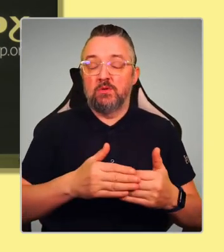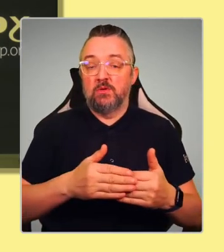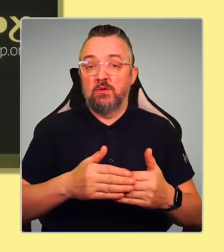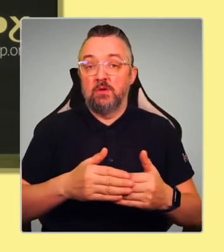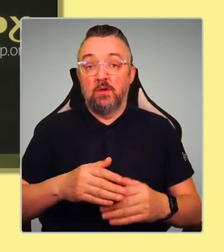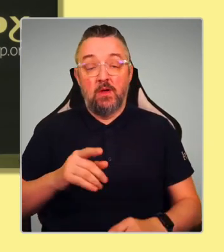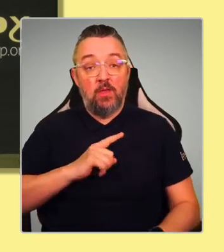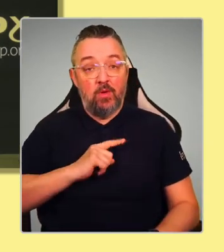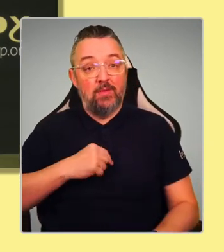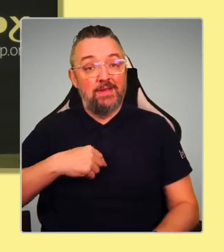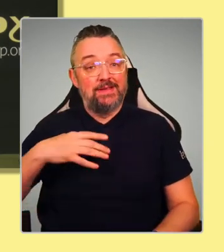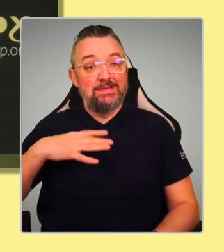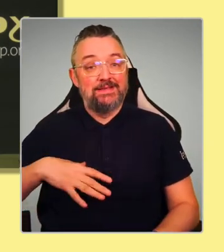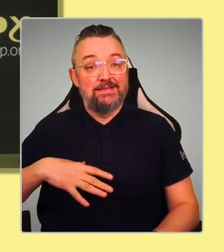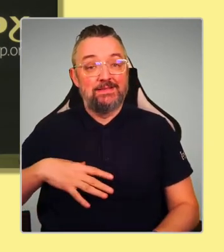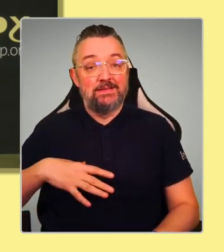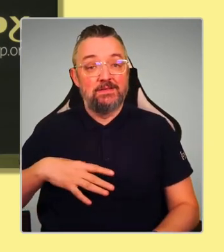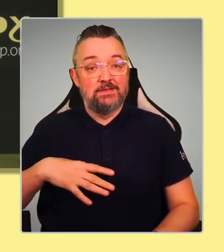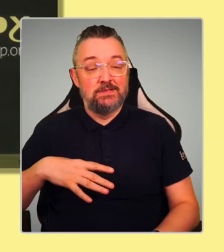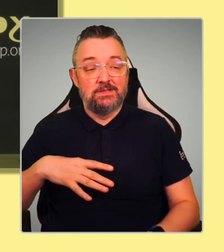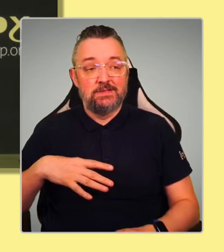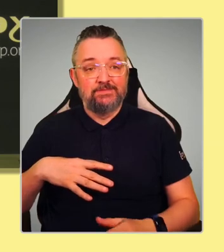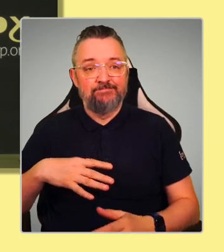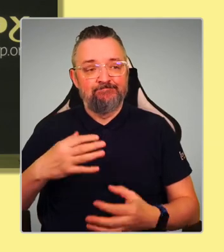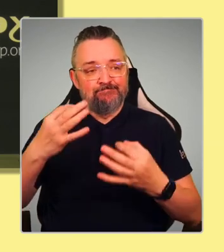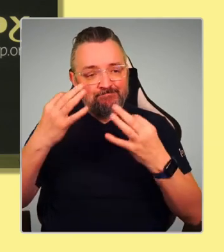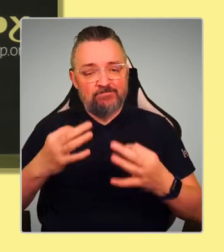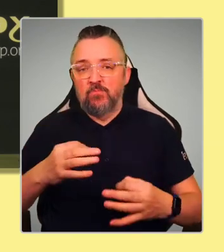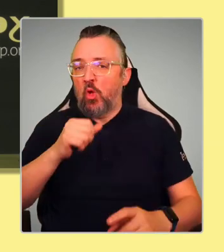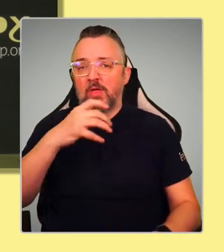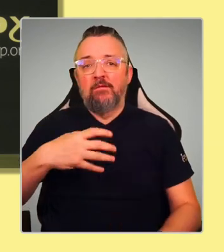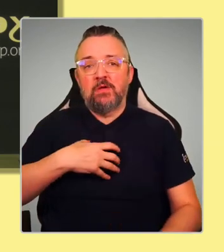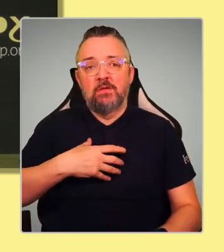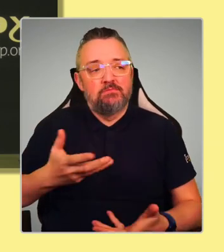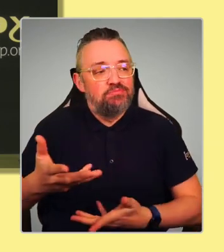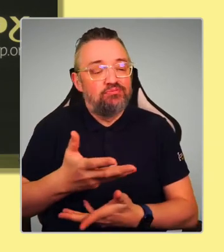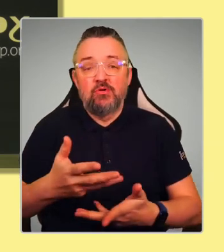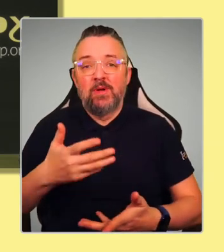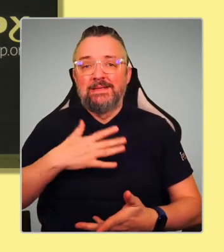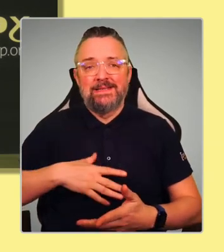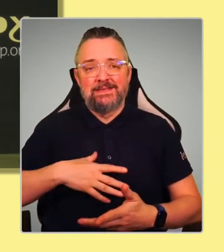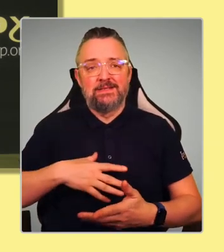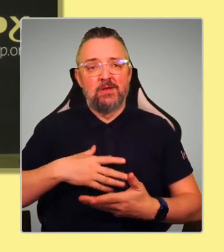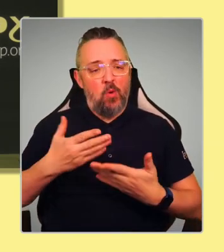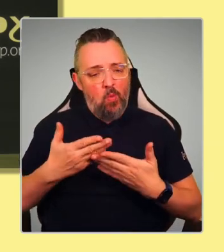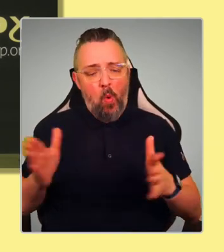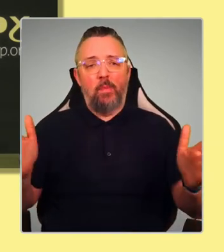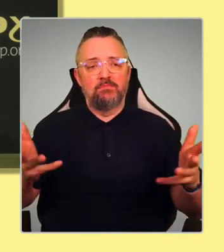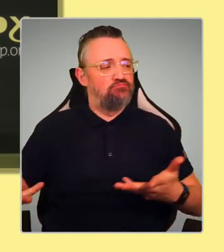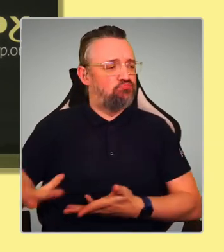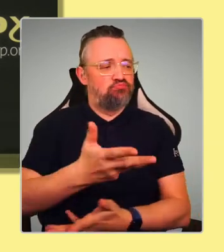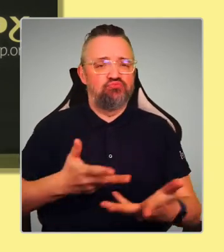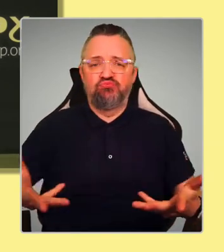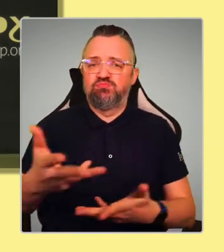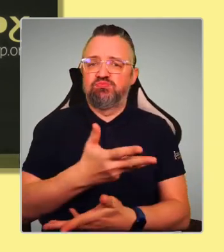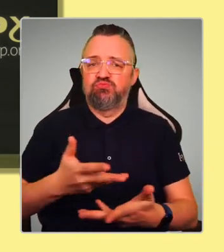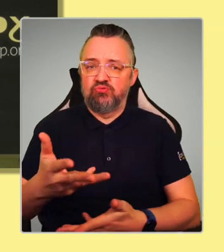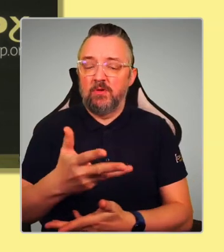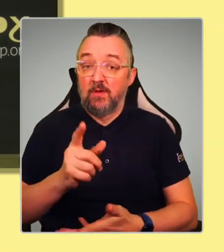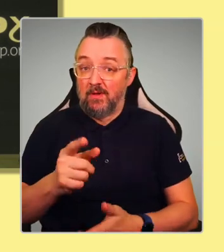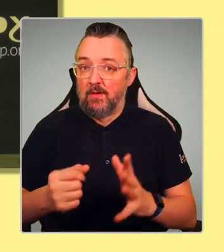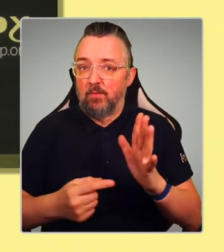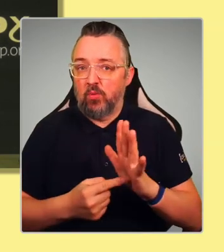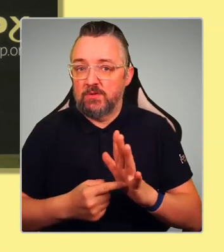frank conversation and not be scared of having those debates. But ultimately, the recipe for